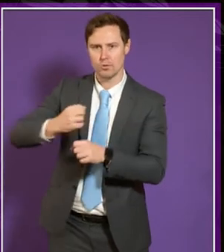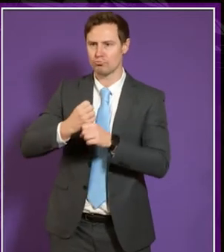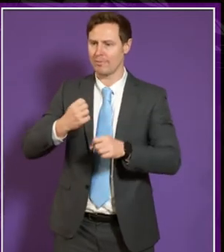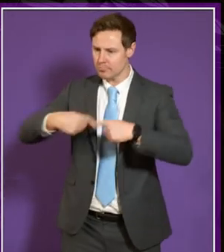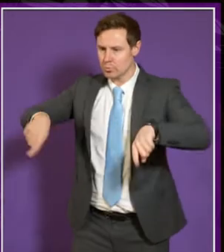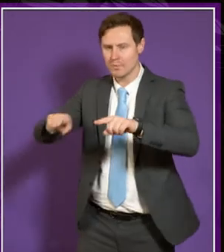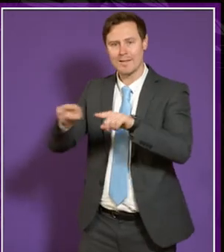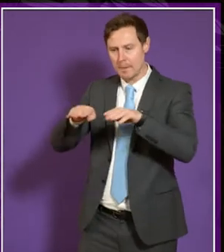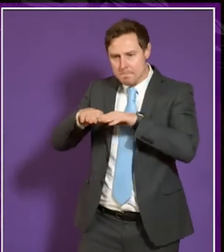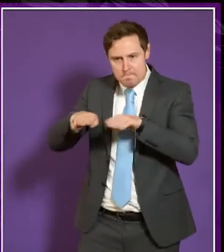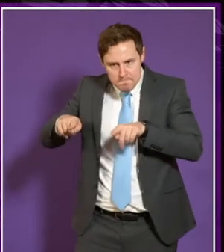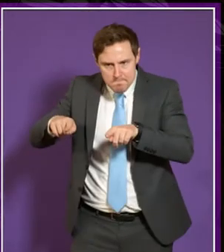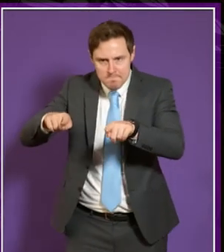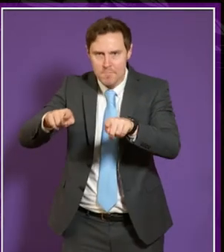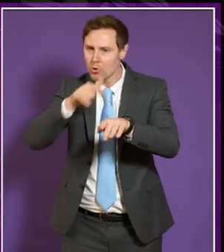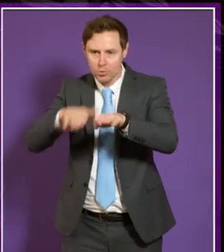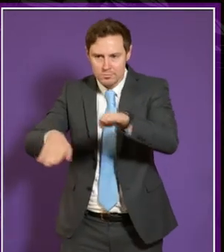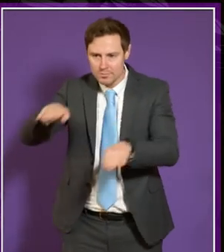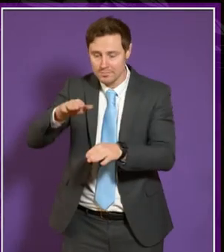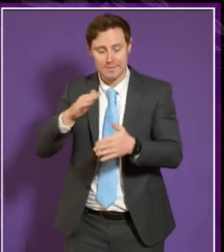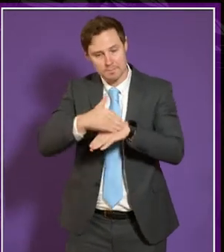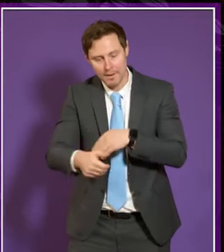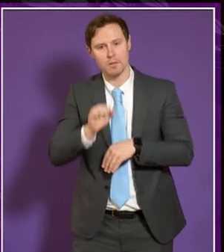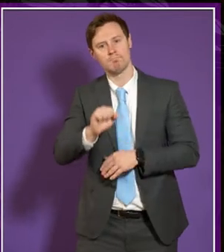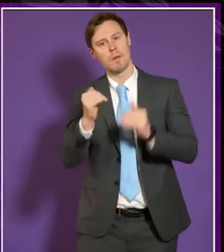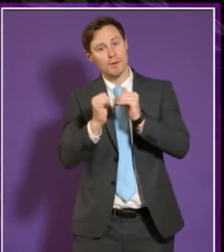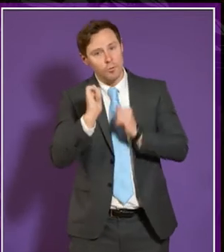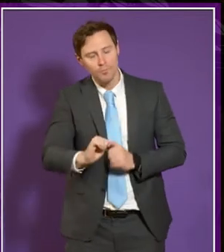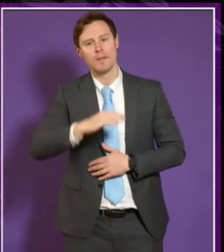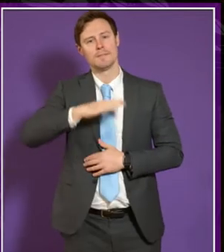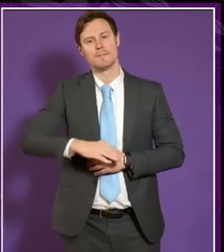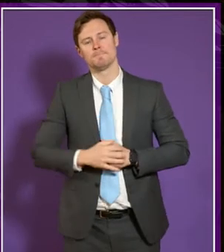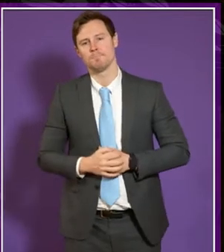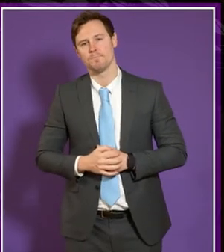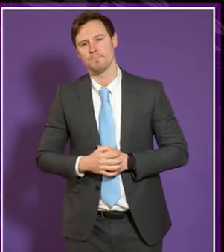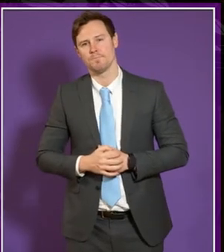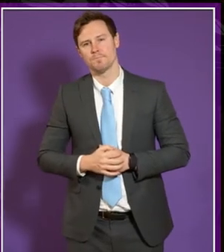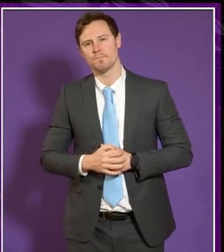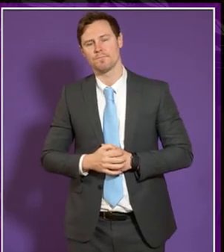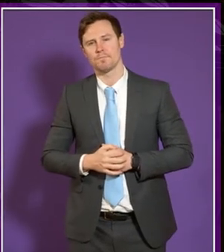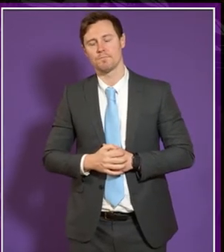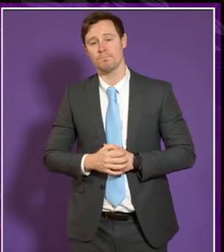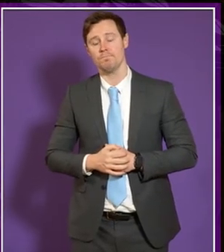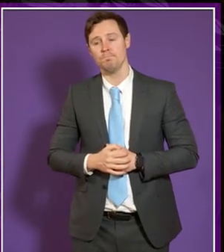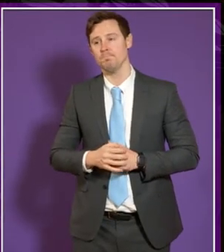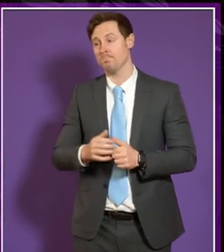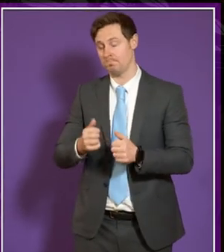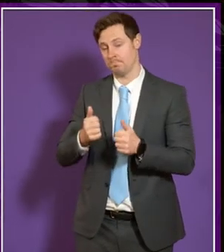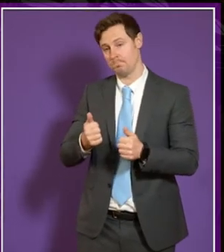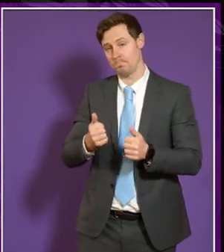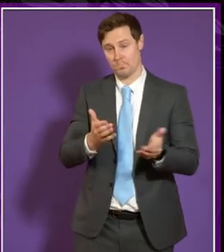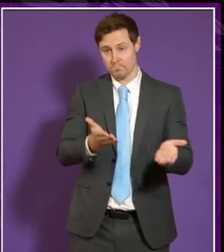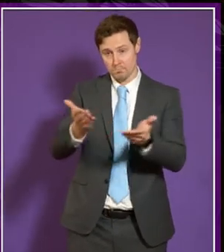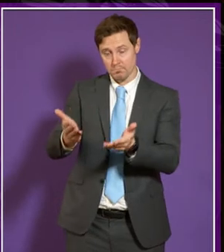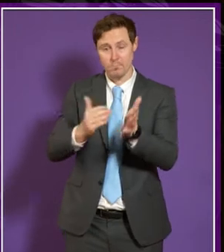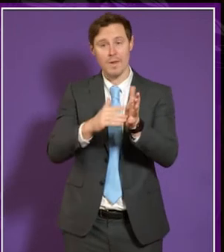colleagues irrespective of what additional needs they have. Great can I ask Mary to come